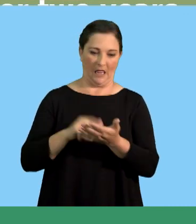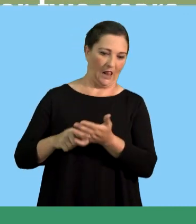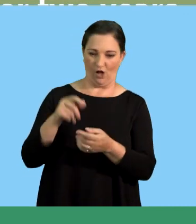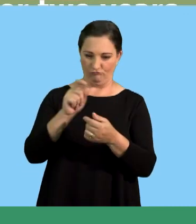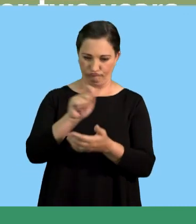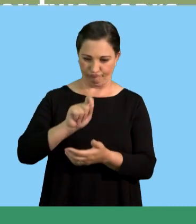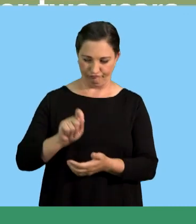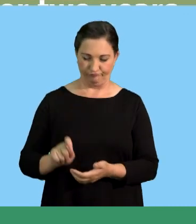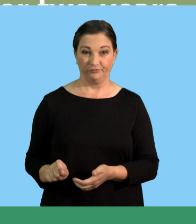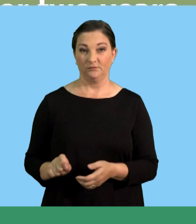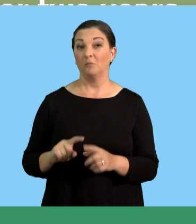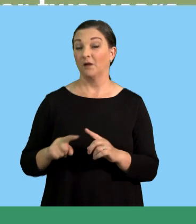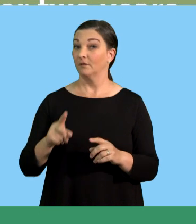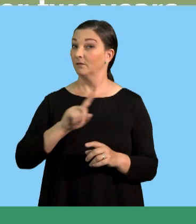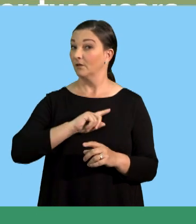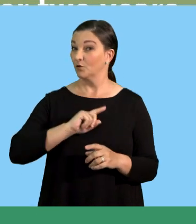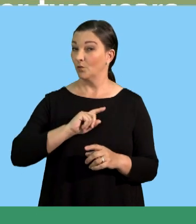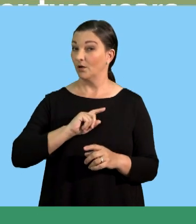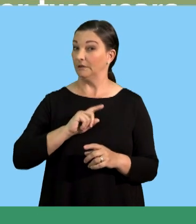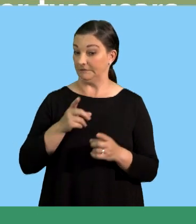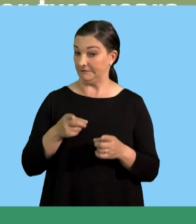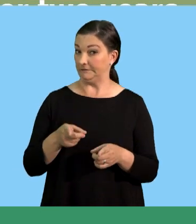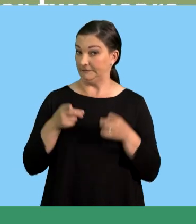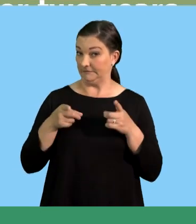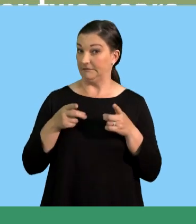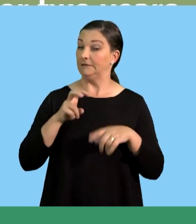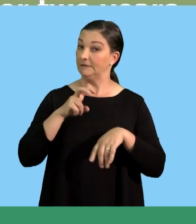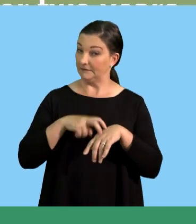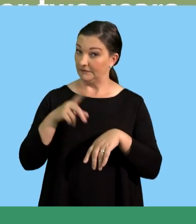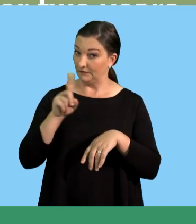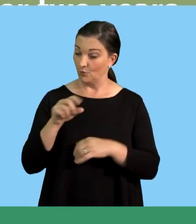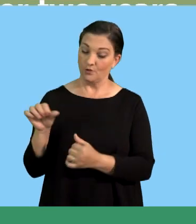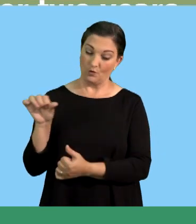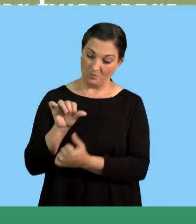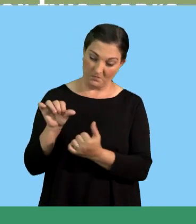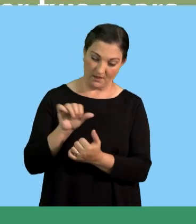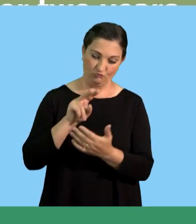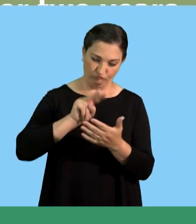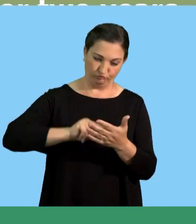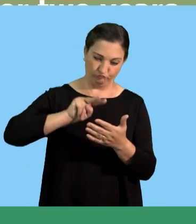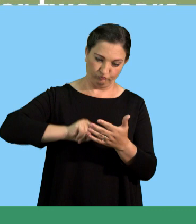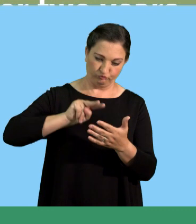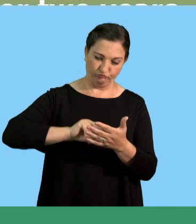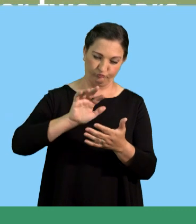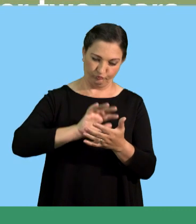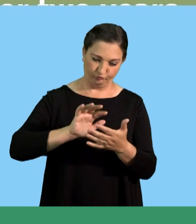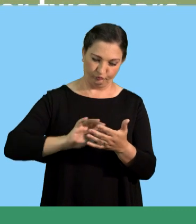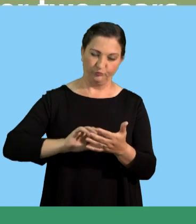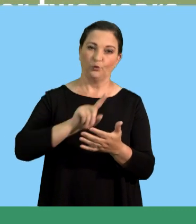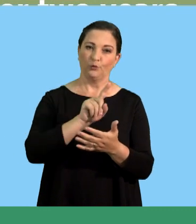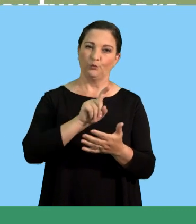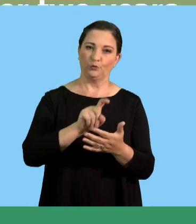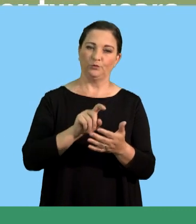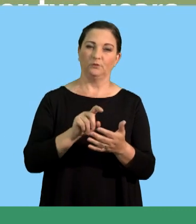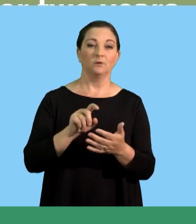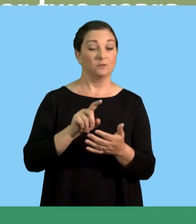have, you were just too excited and decided that I know everything. So, that is very dangerous. Always keep yourself composed